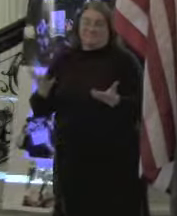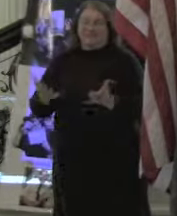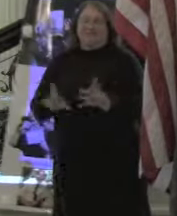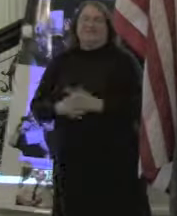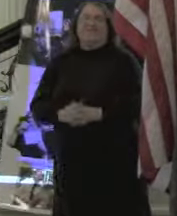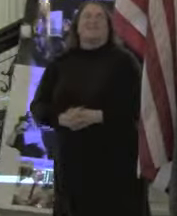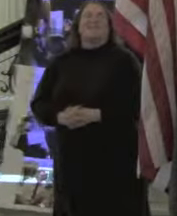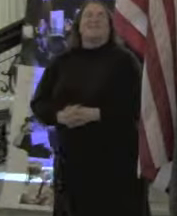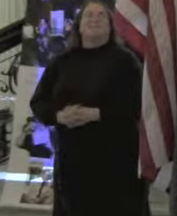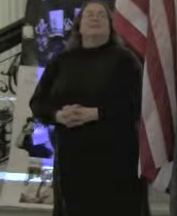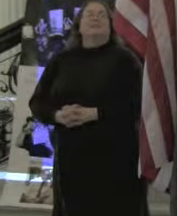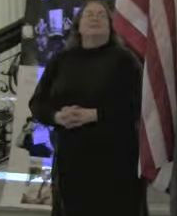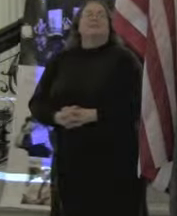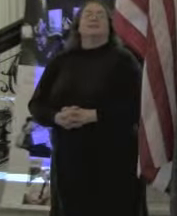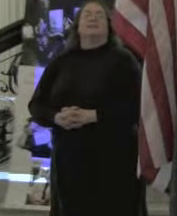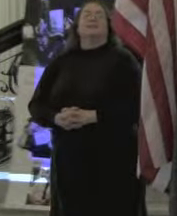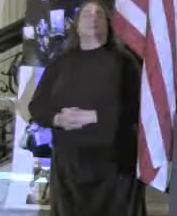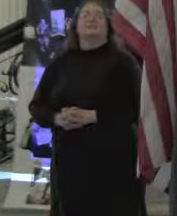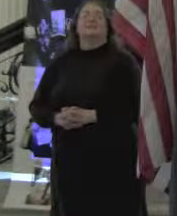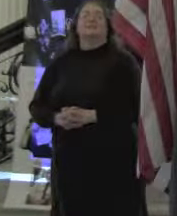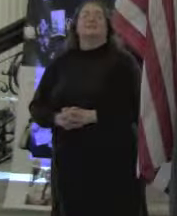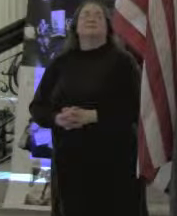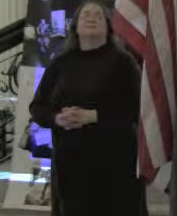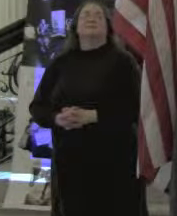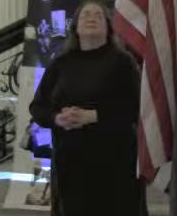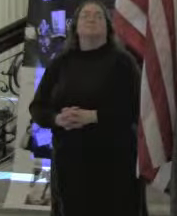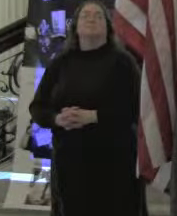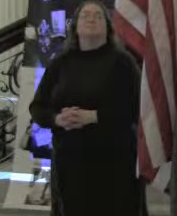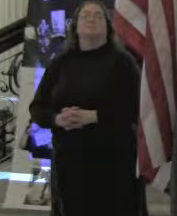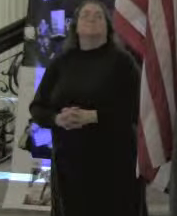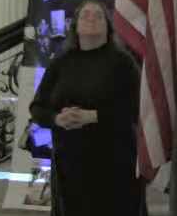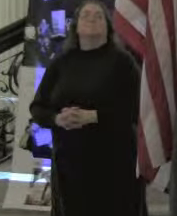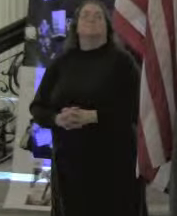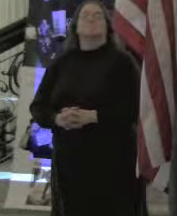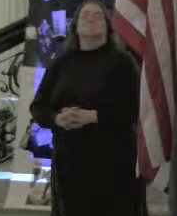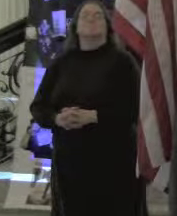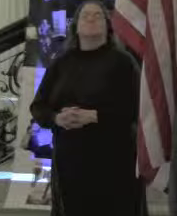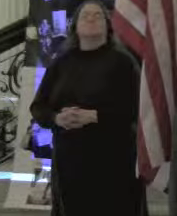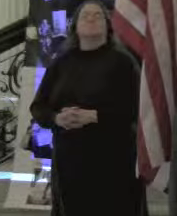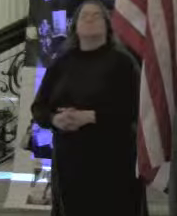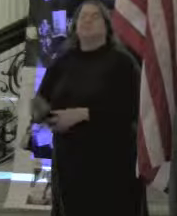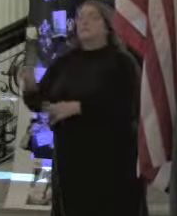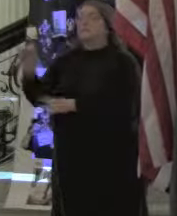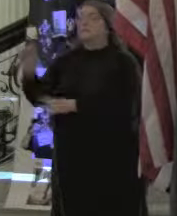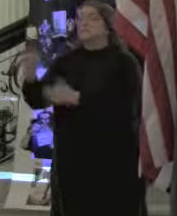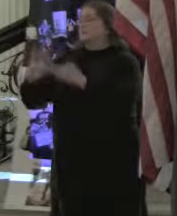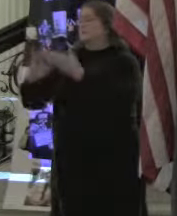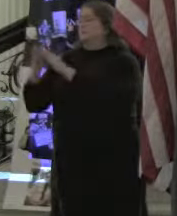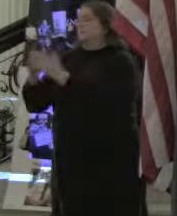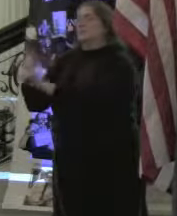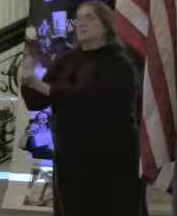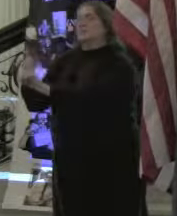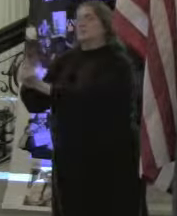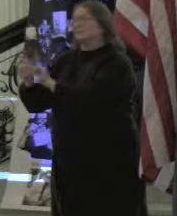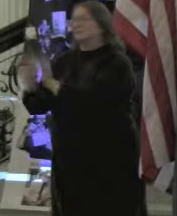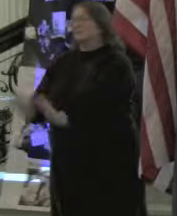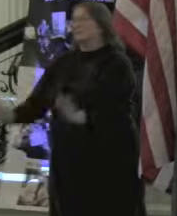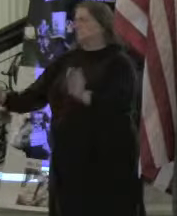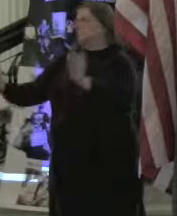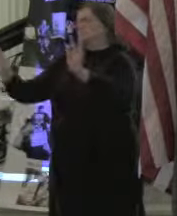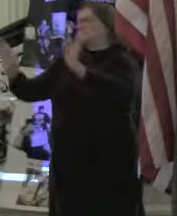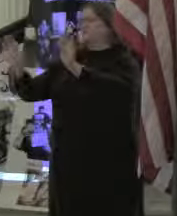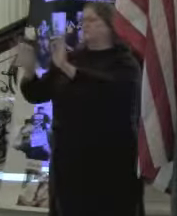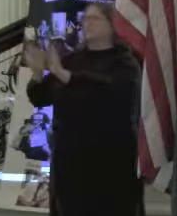is how important the disability community has been and the people served by